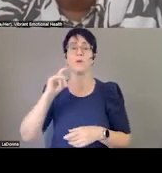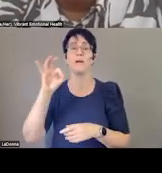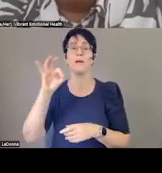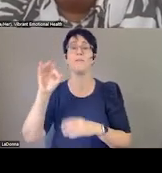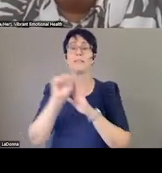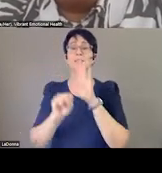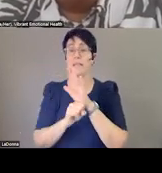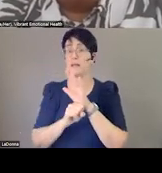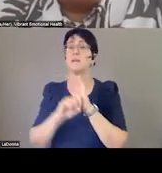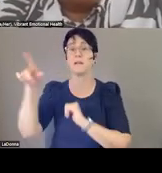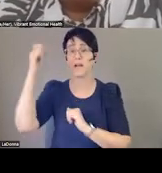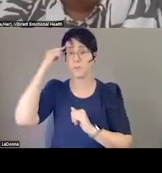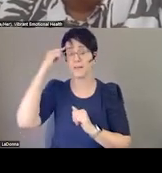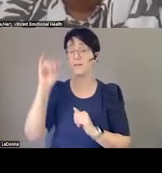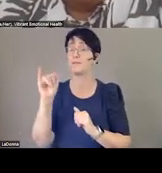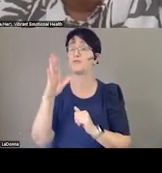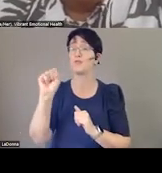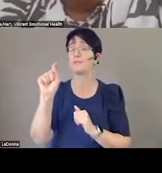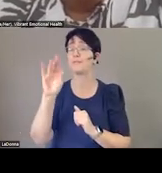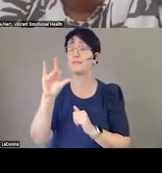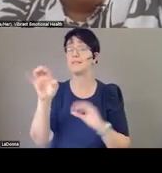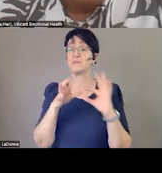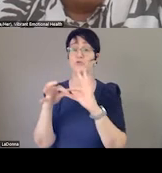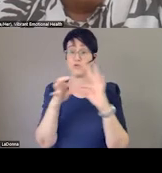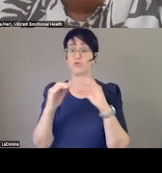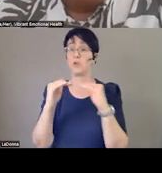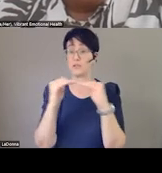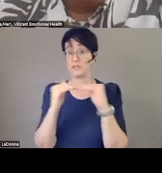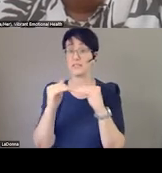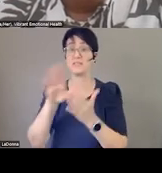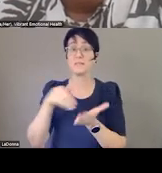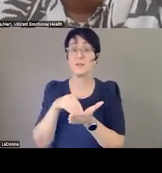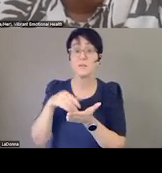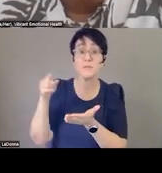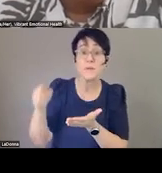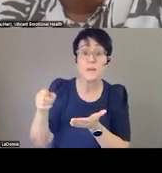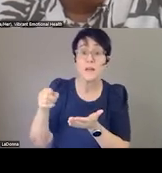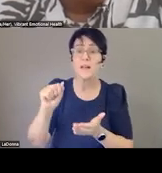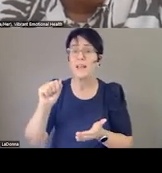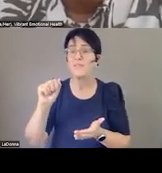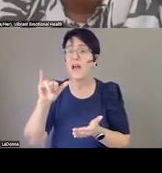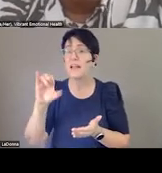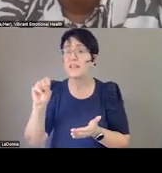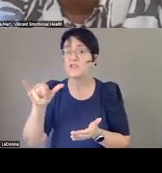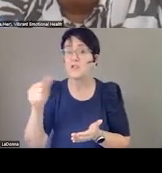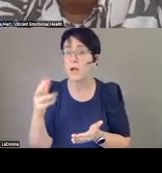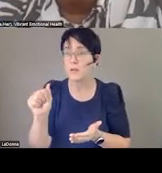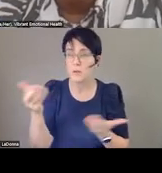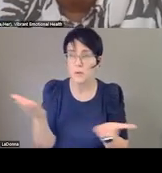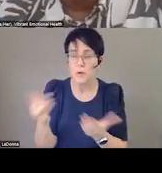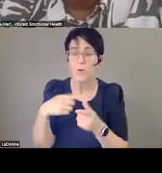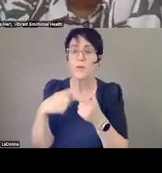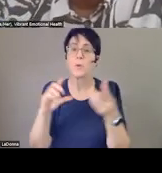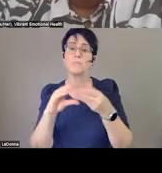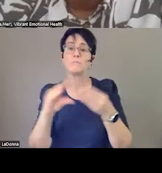to come on camera and off mute to describe a little bit of the work that CSG has been doing in their Digital Day of Action.